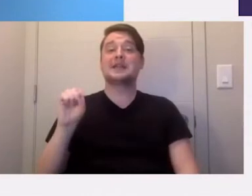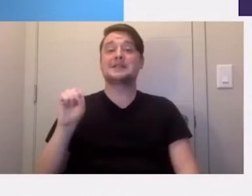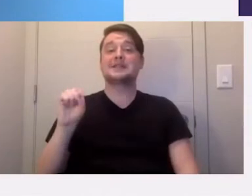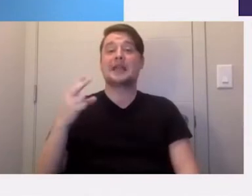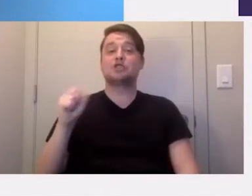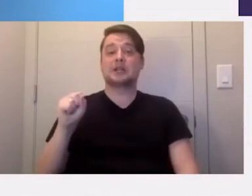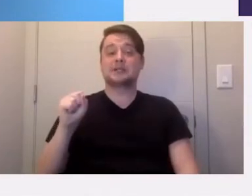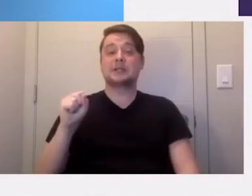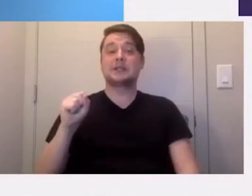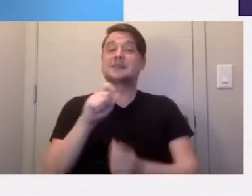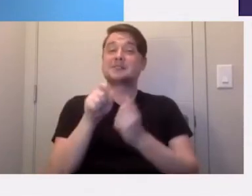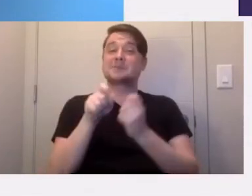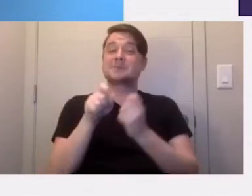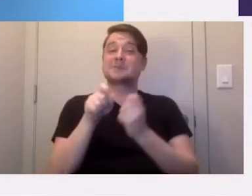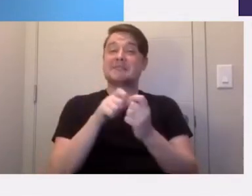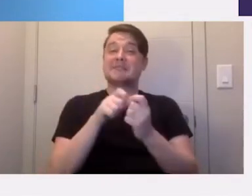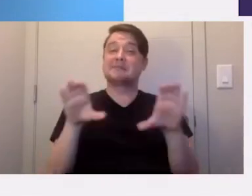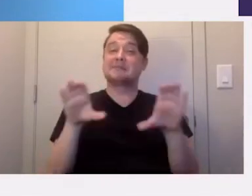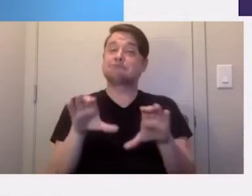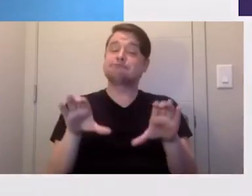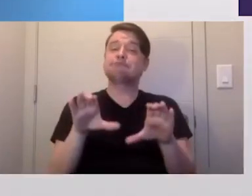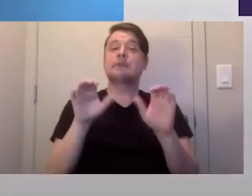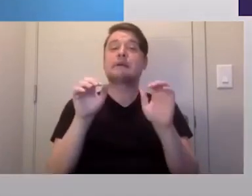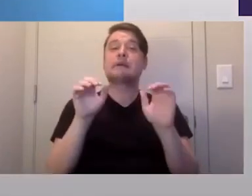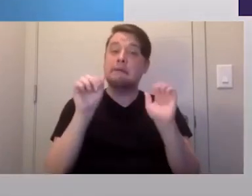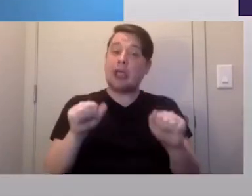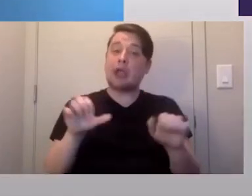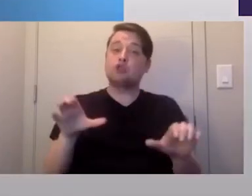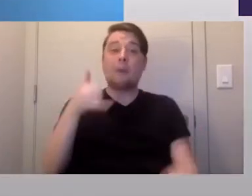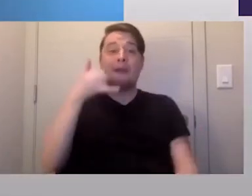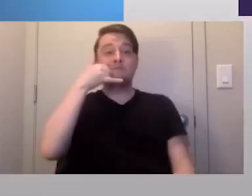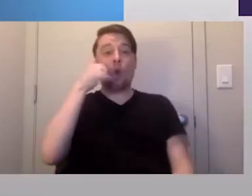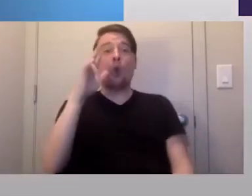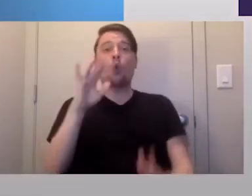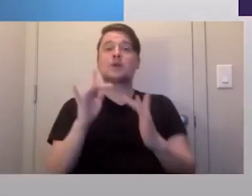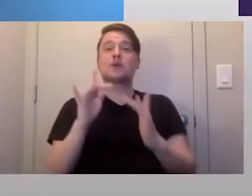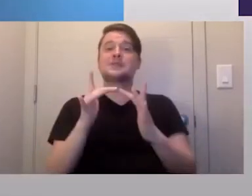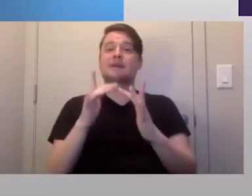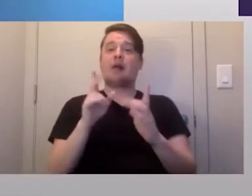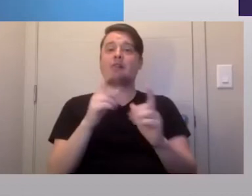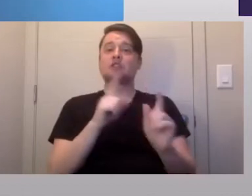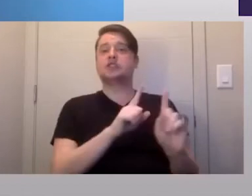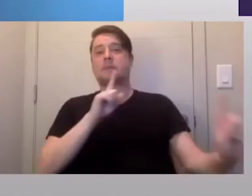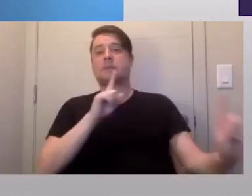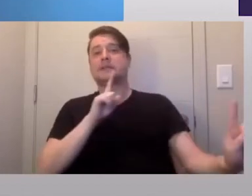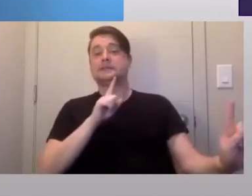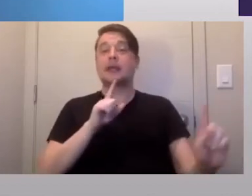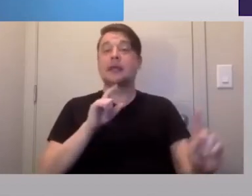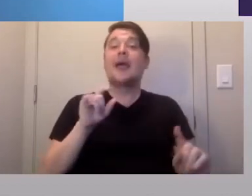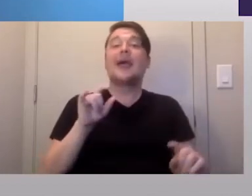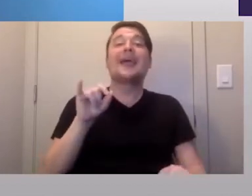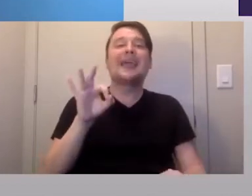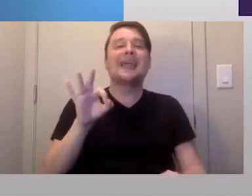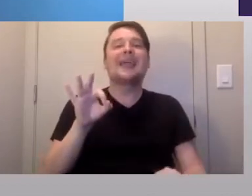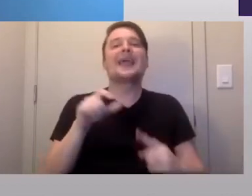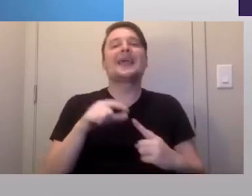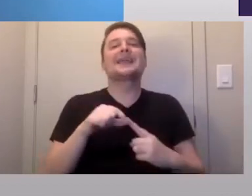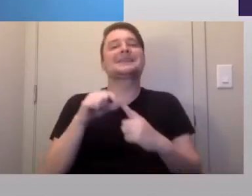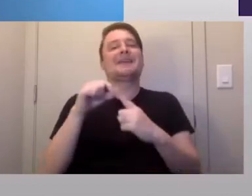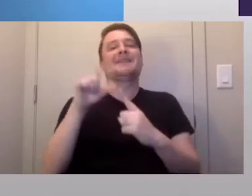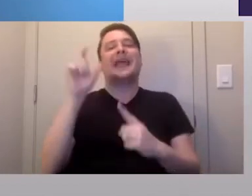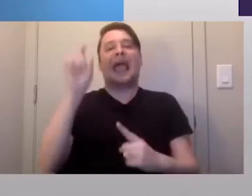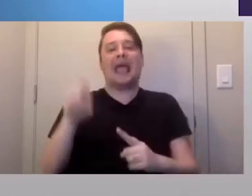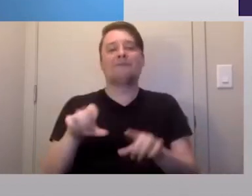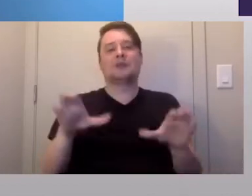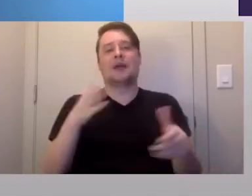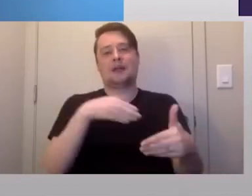tasks should be done by phone or other technology from a distance, unless they need to be completed in person. If they are